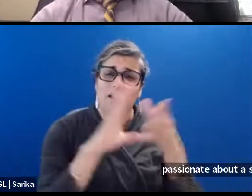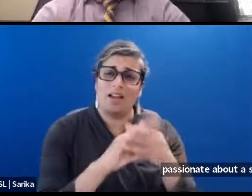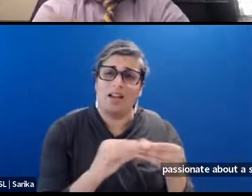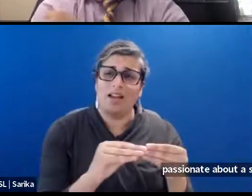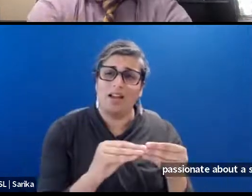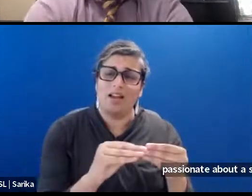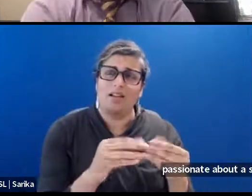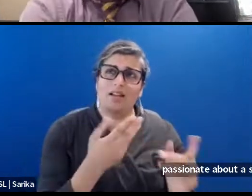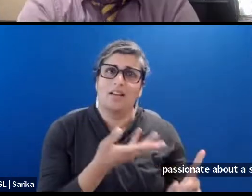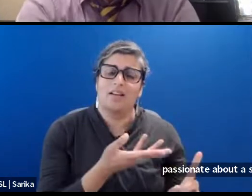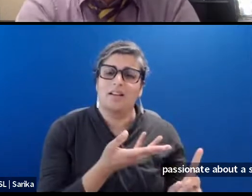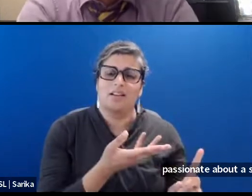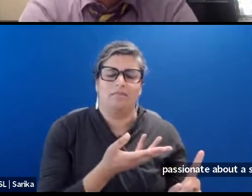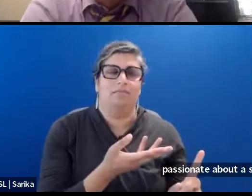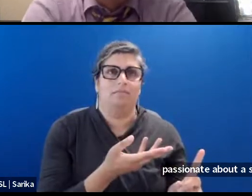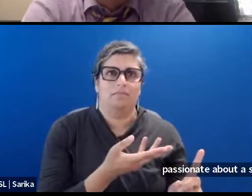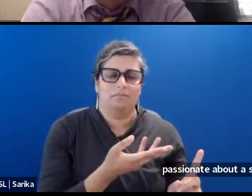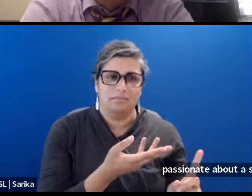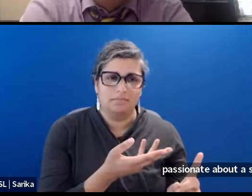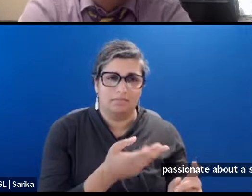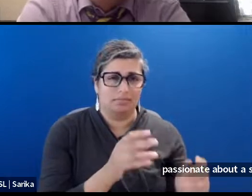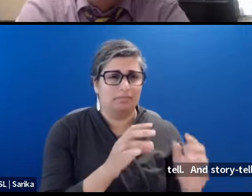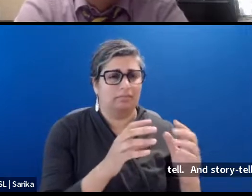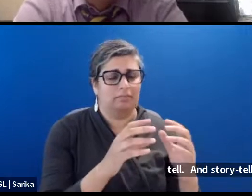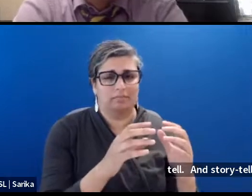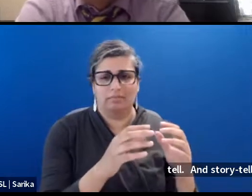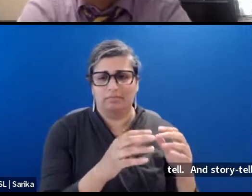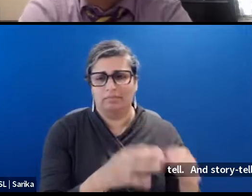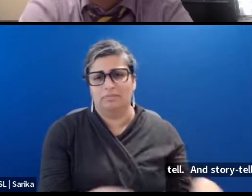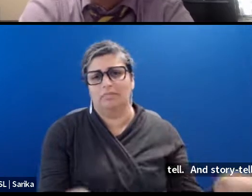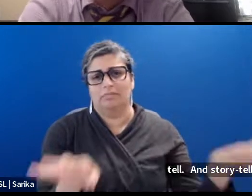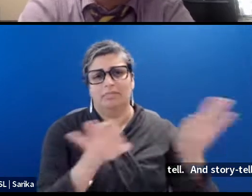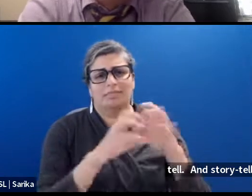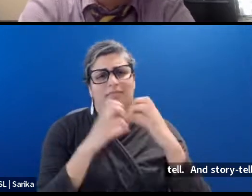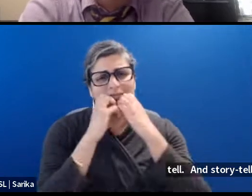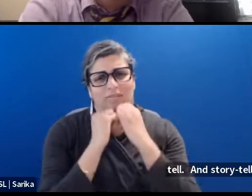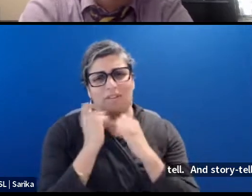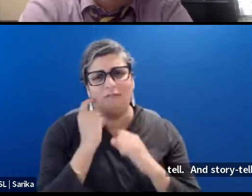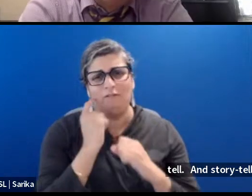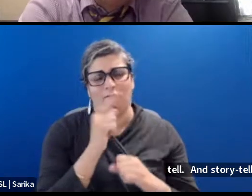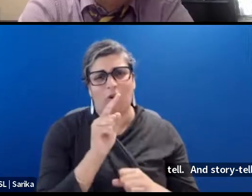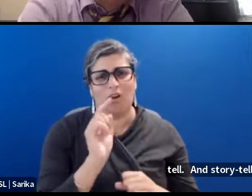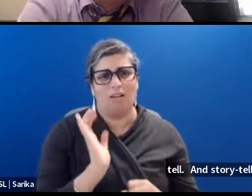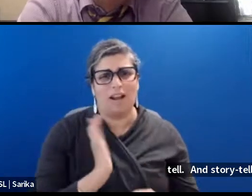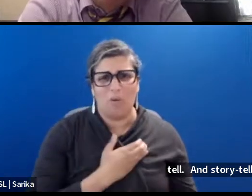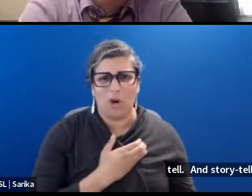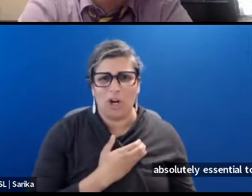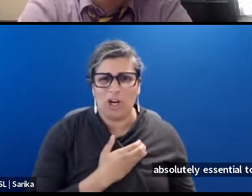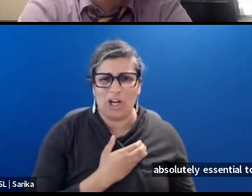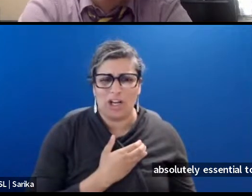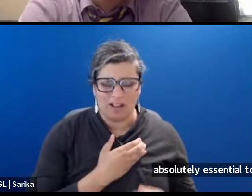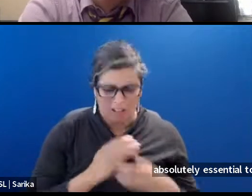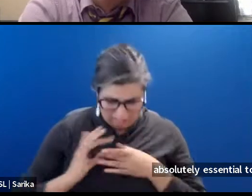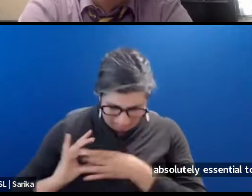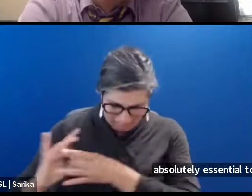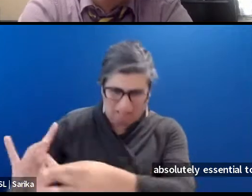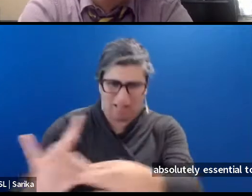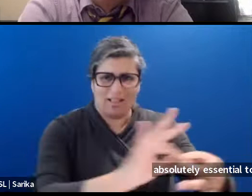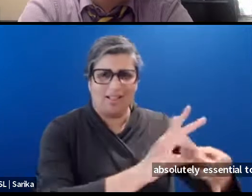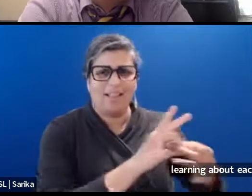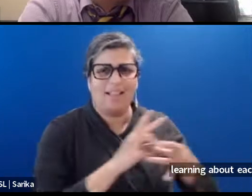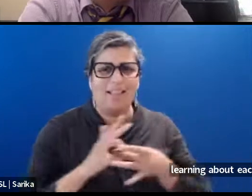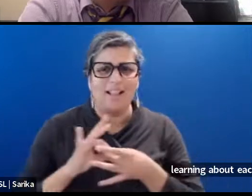um, absolutely essential to all of our humanity and, and learning about each other in the world. So the thought